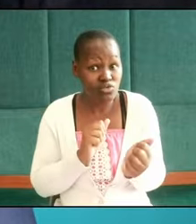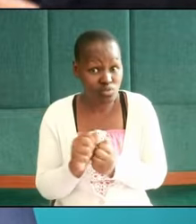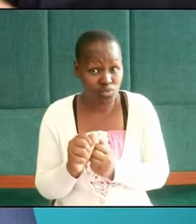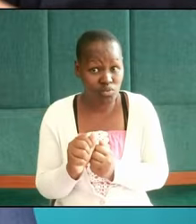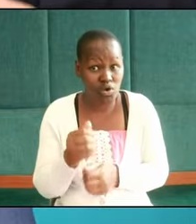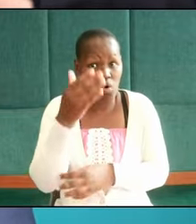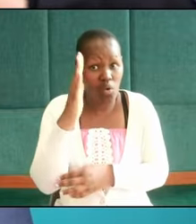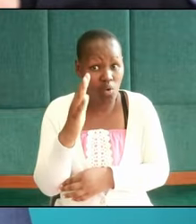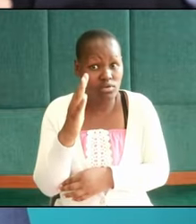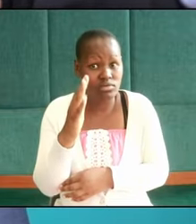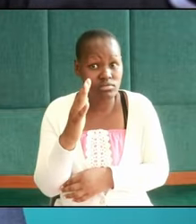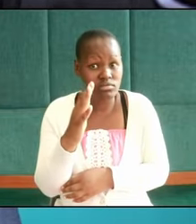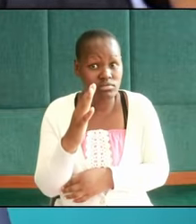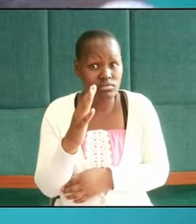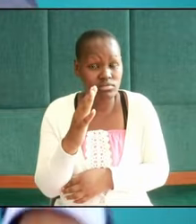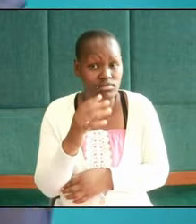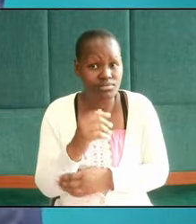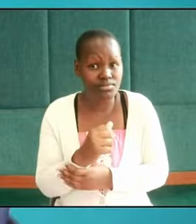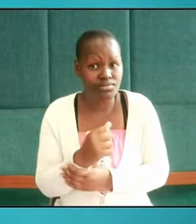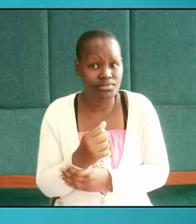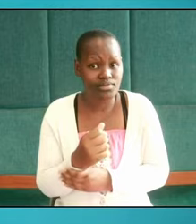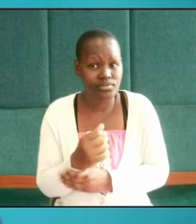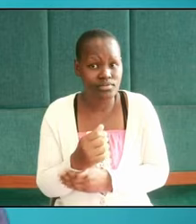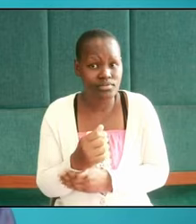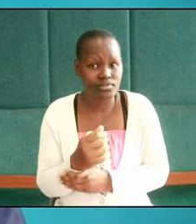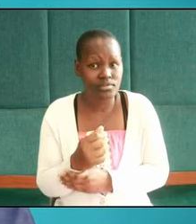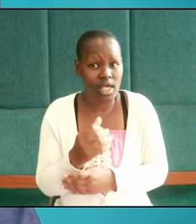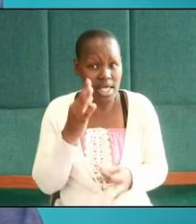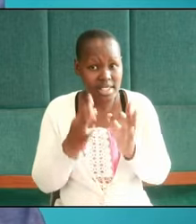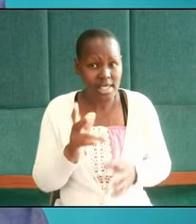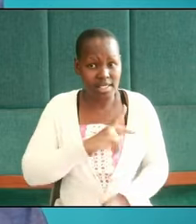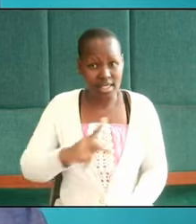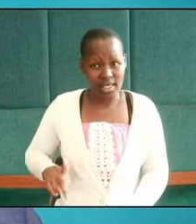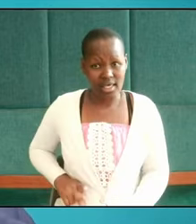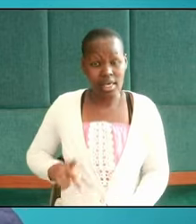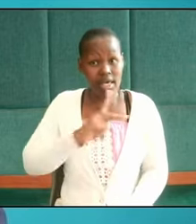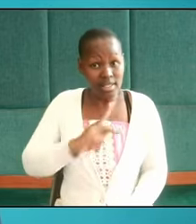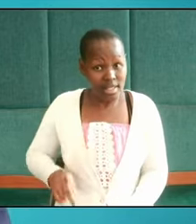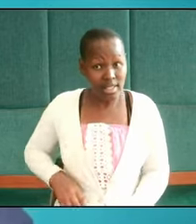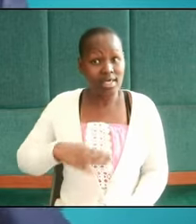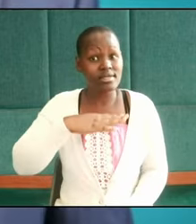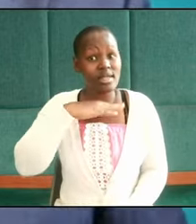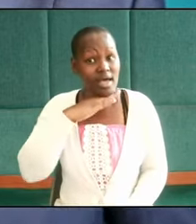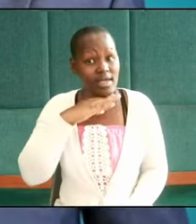judged Belshazzar and Belshazzar died and Darius